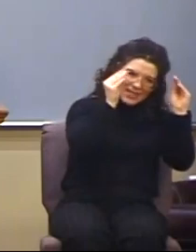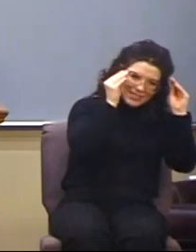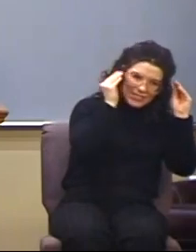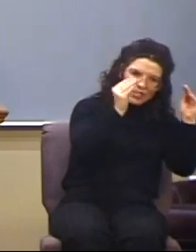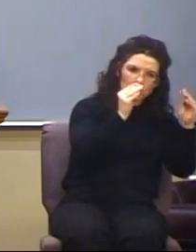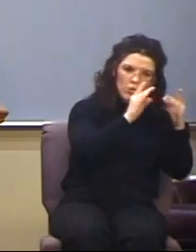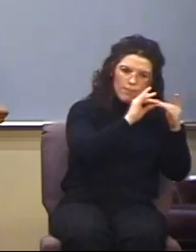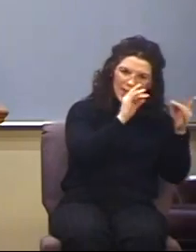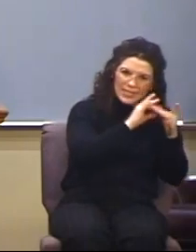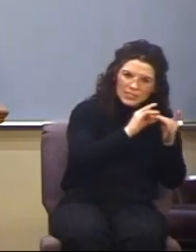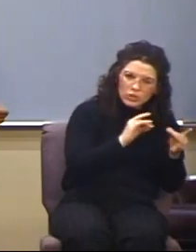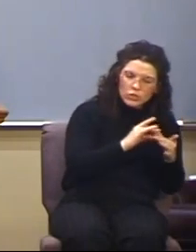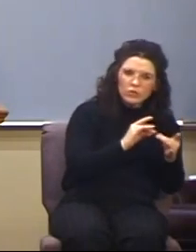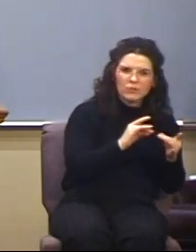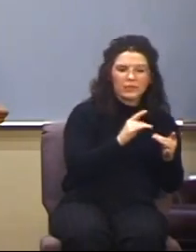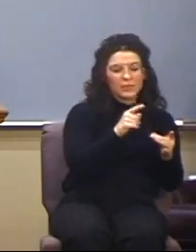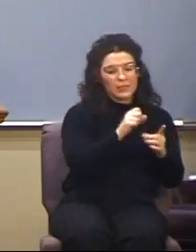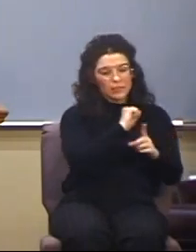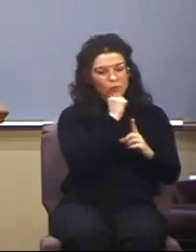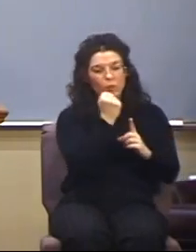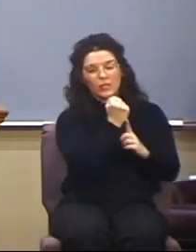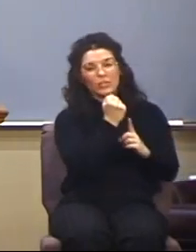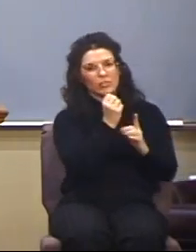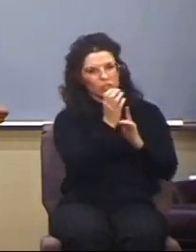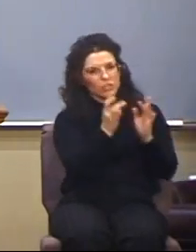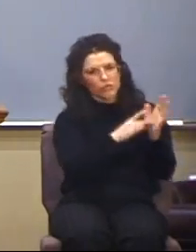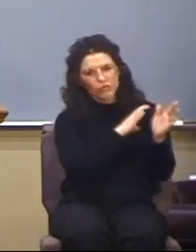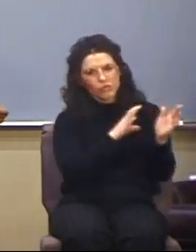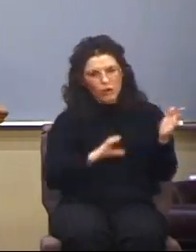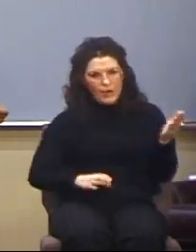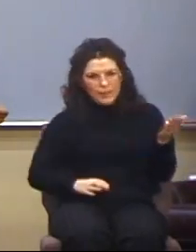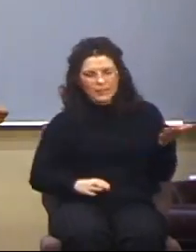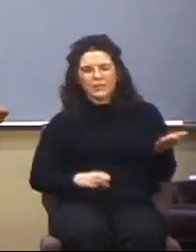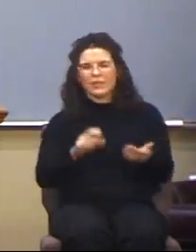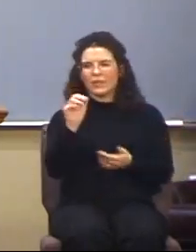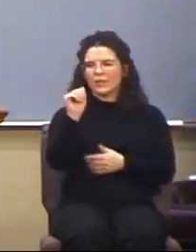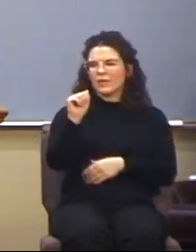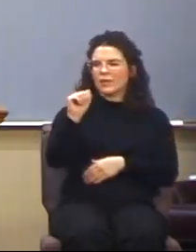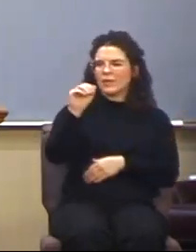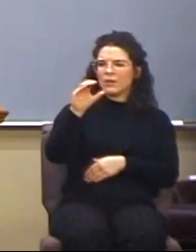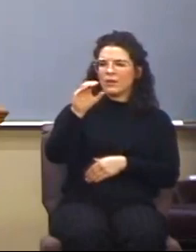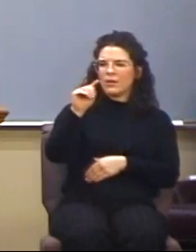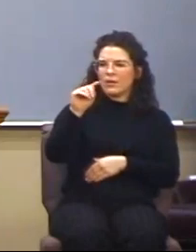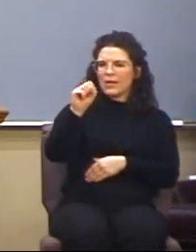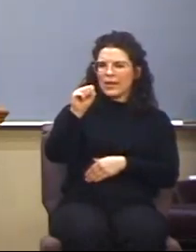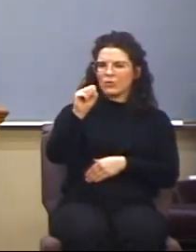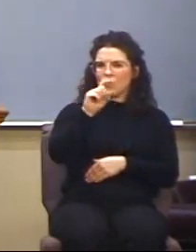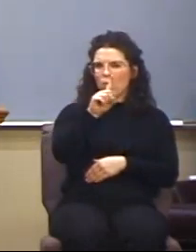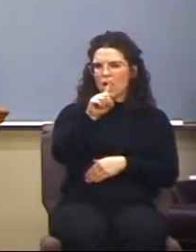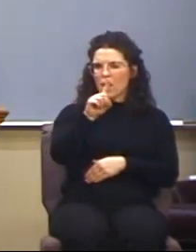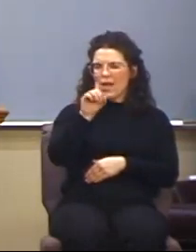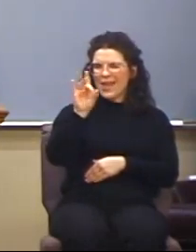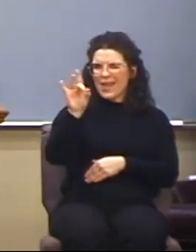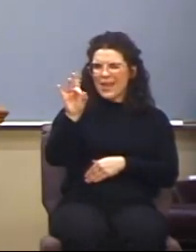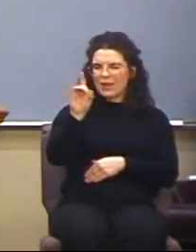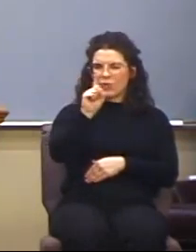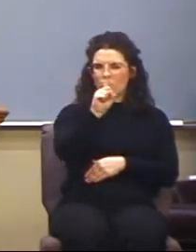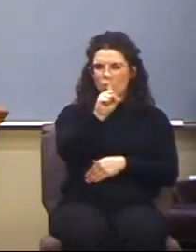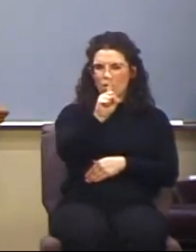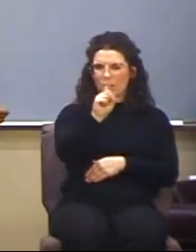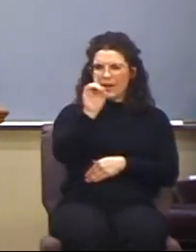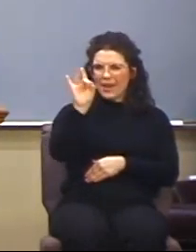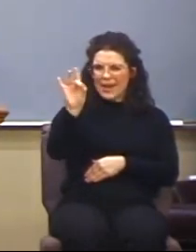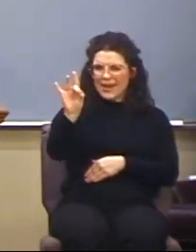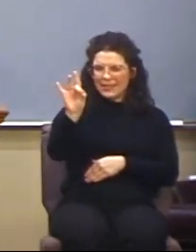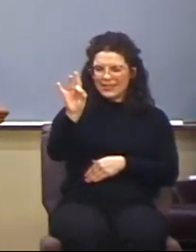case, something about the Lord Jesus Christ. In Acts chapter 1, if you recall there at verse 8. Acts chapter 1, verse